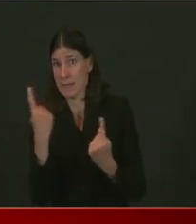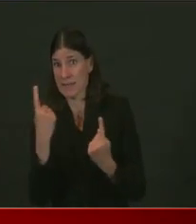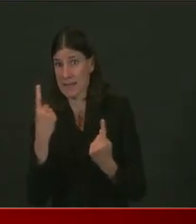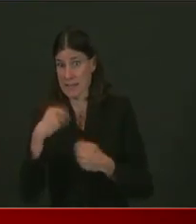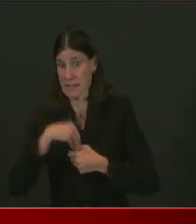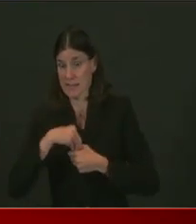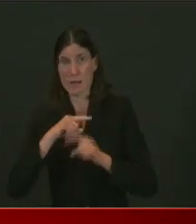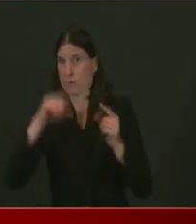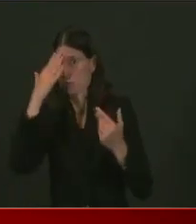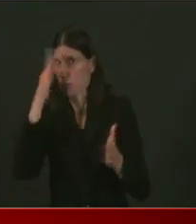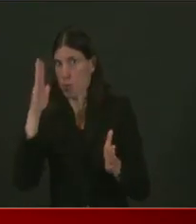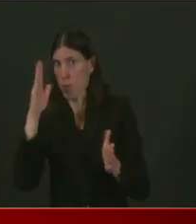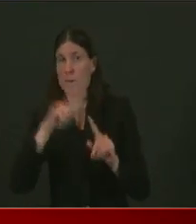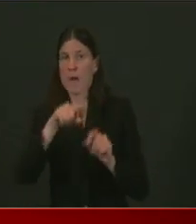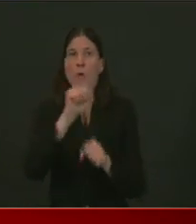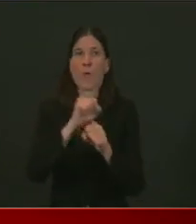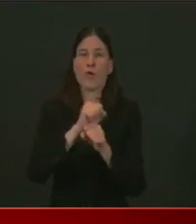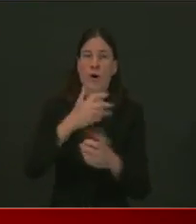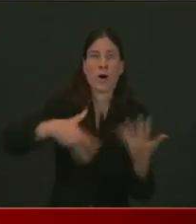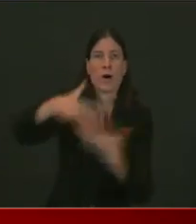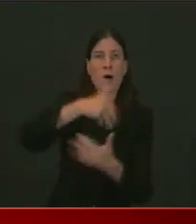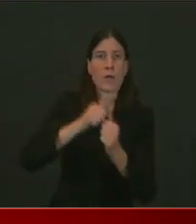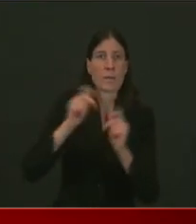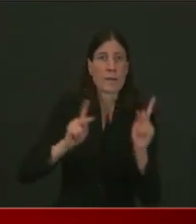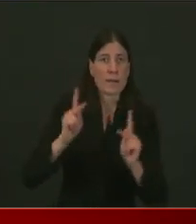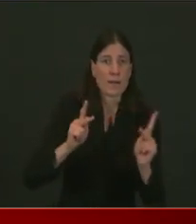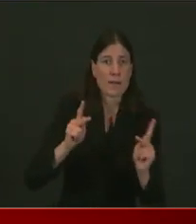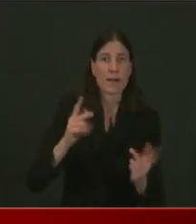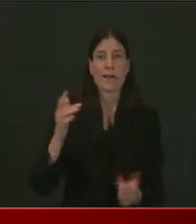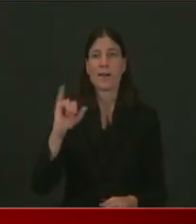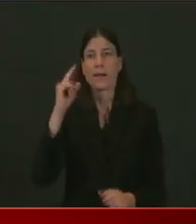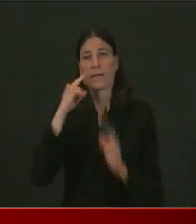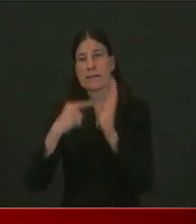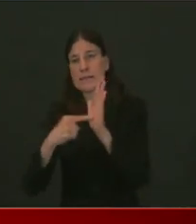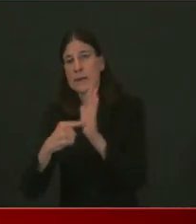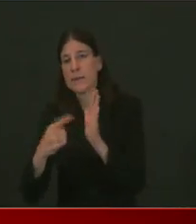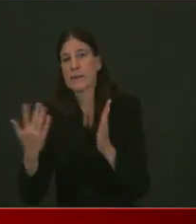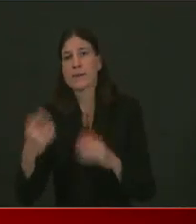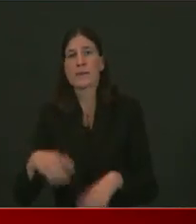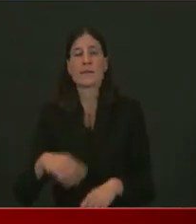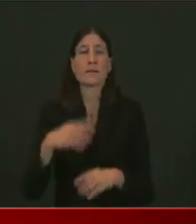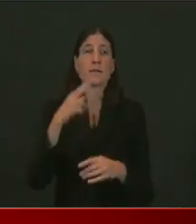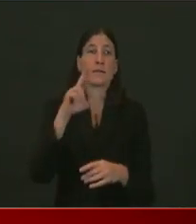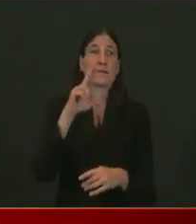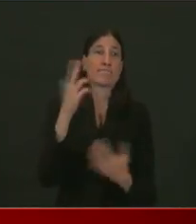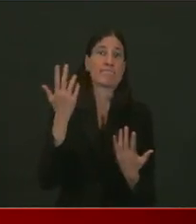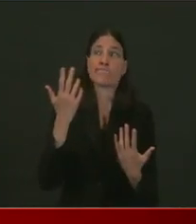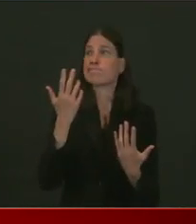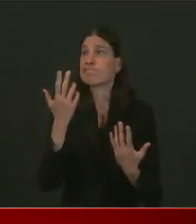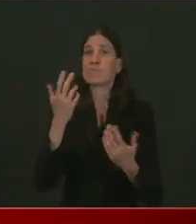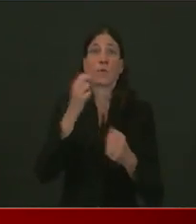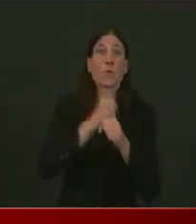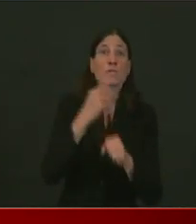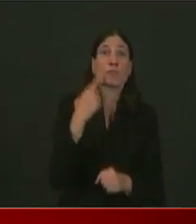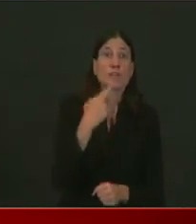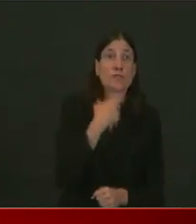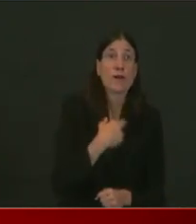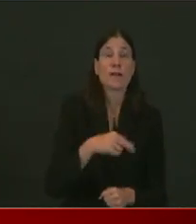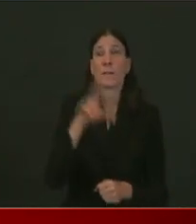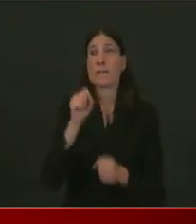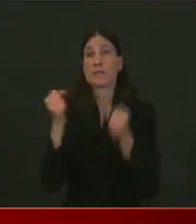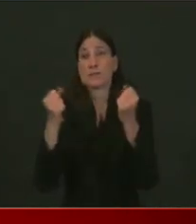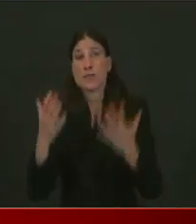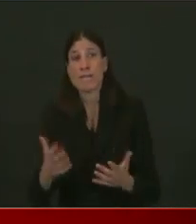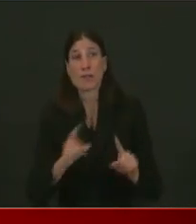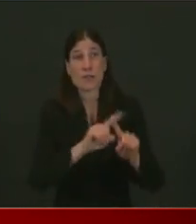Now, a lot of you have said to me, you know, why are you doing this? Because it is